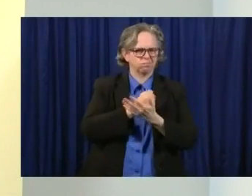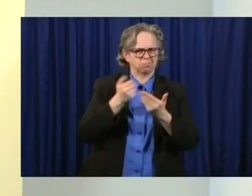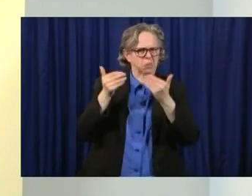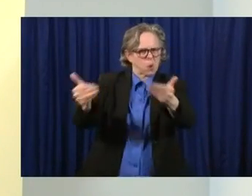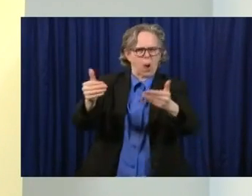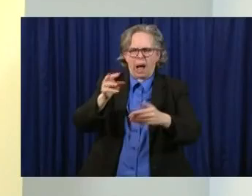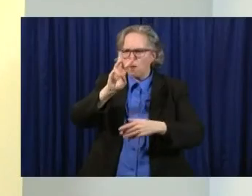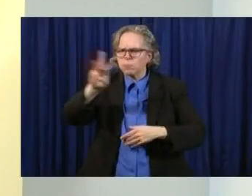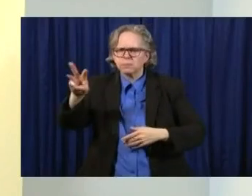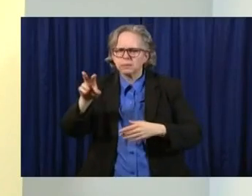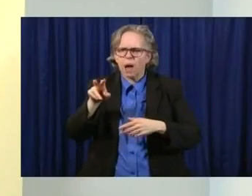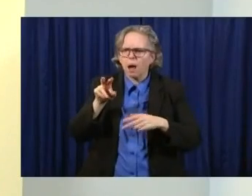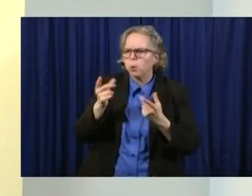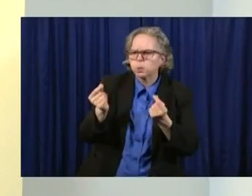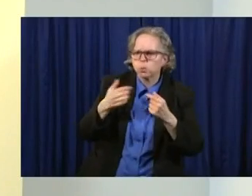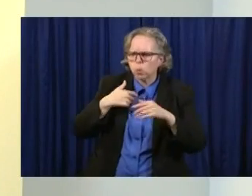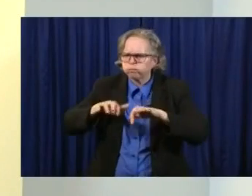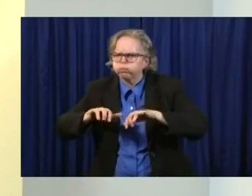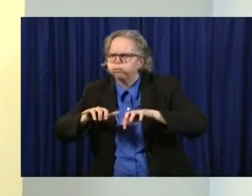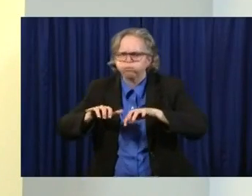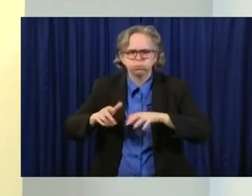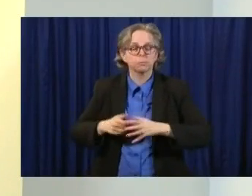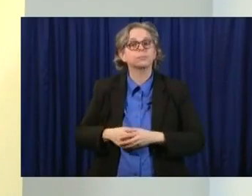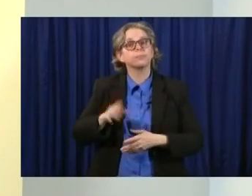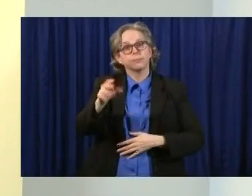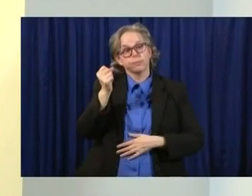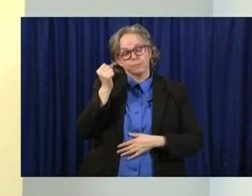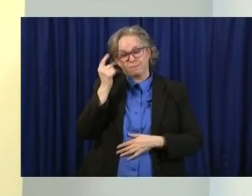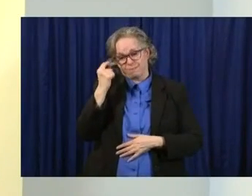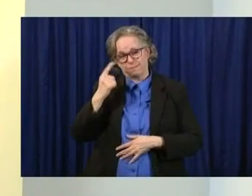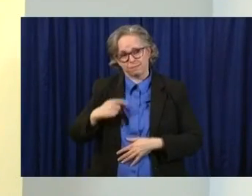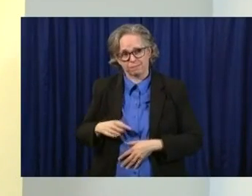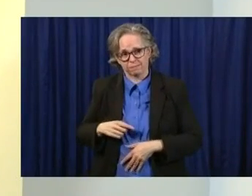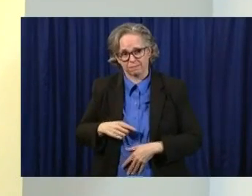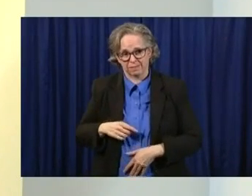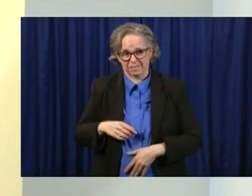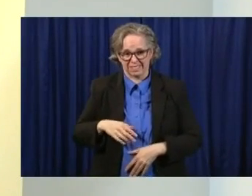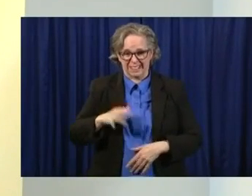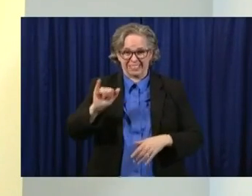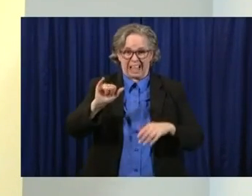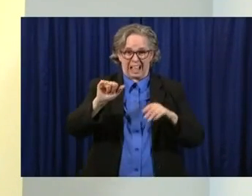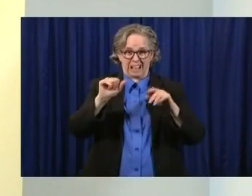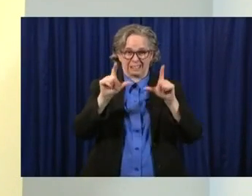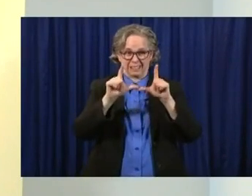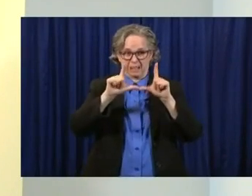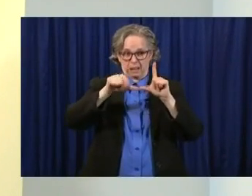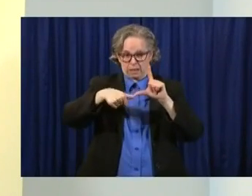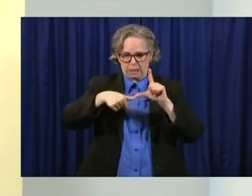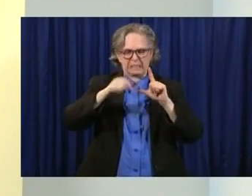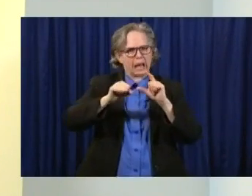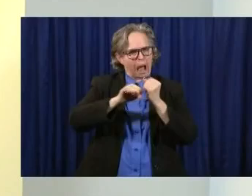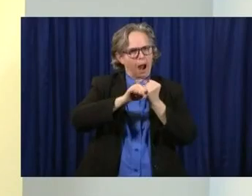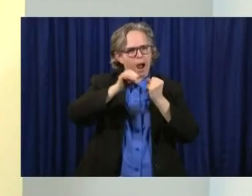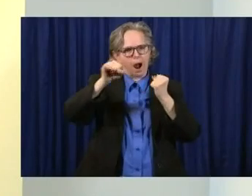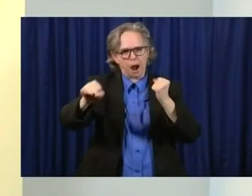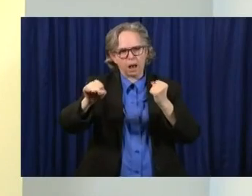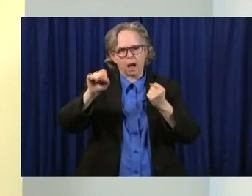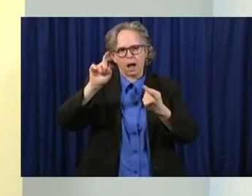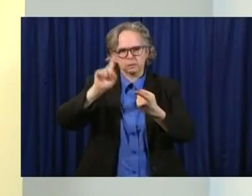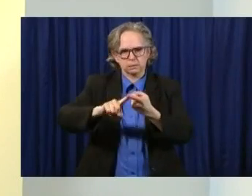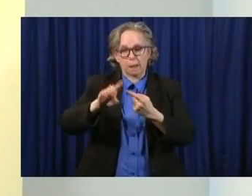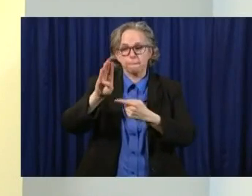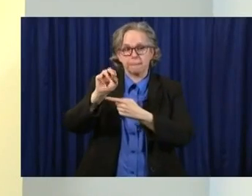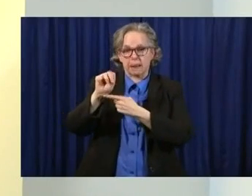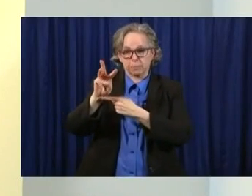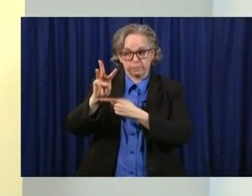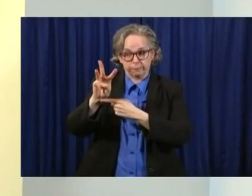know that there will be suspended expiration dates until we get the BMVs opened back up and we have the